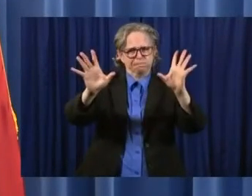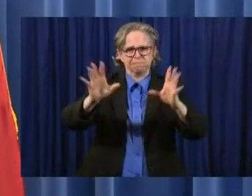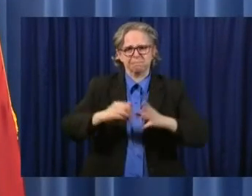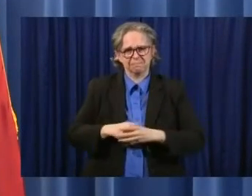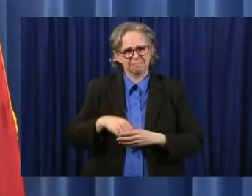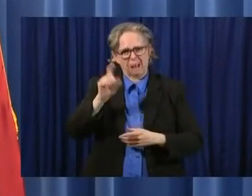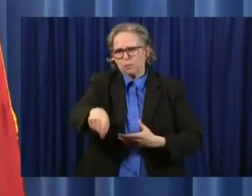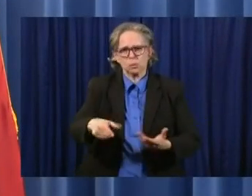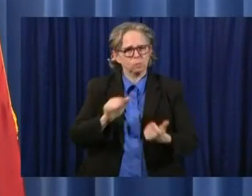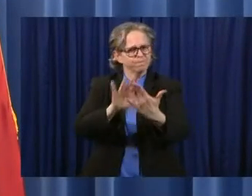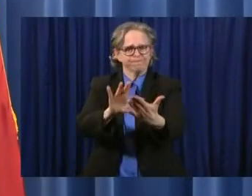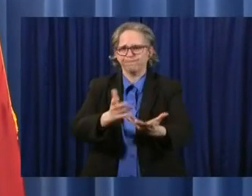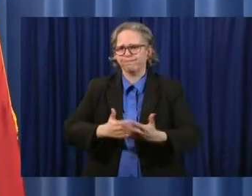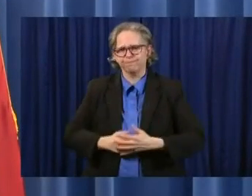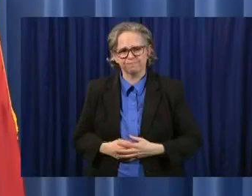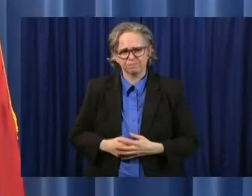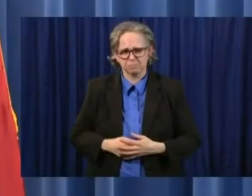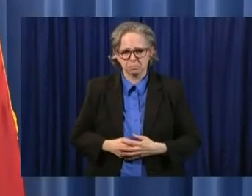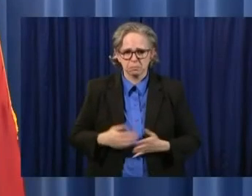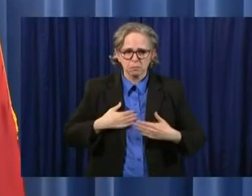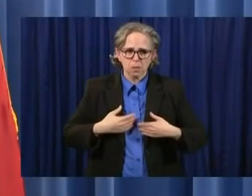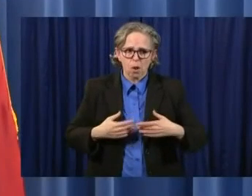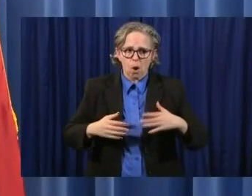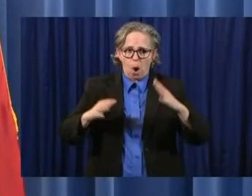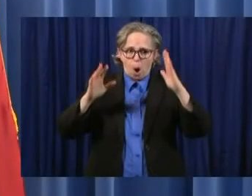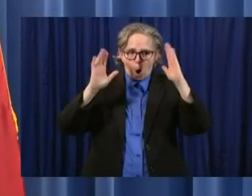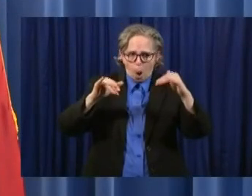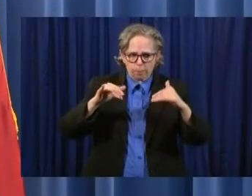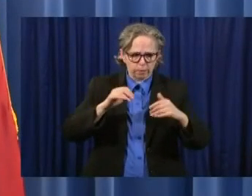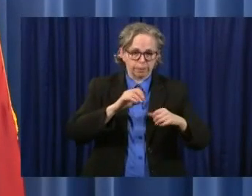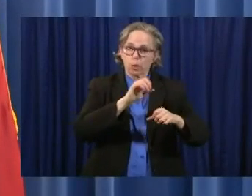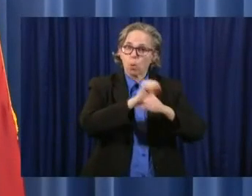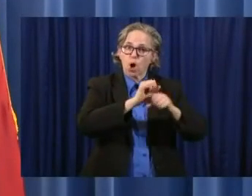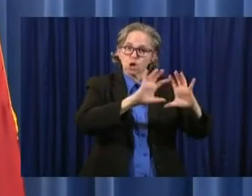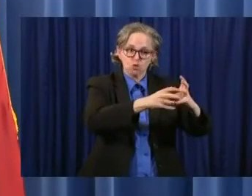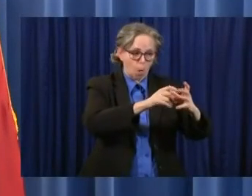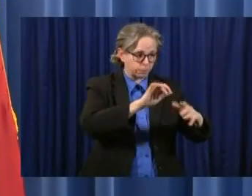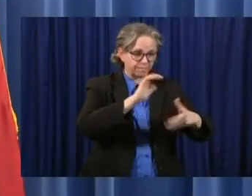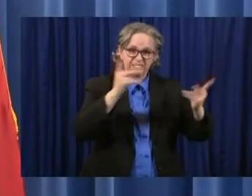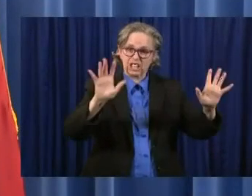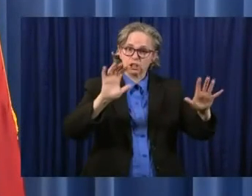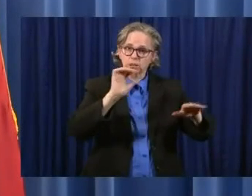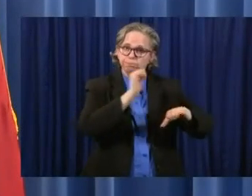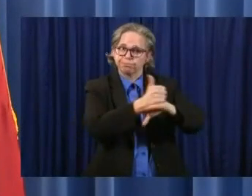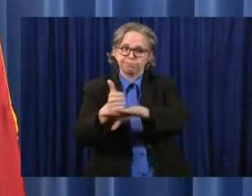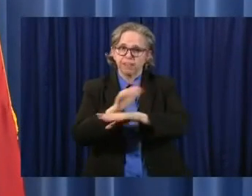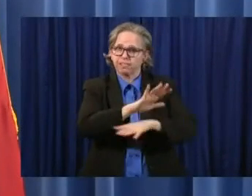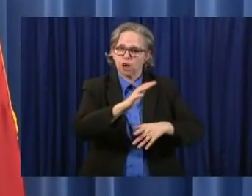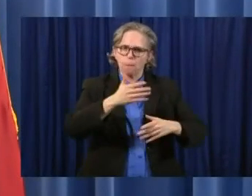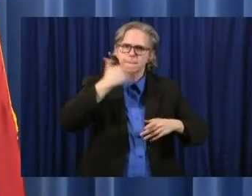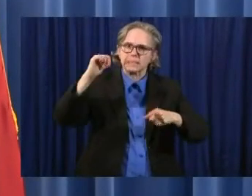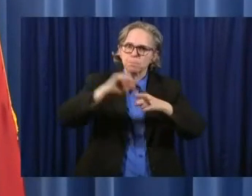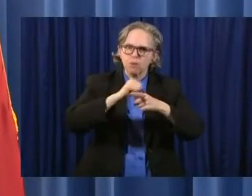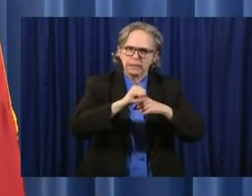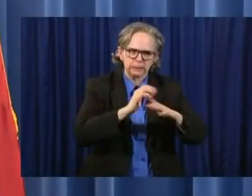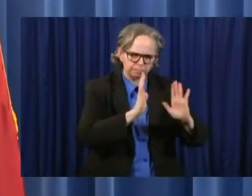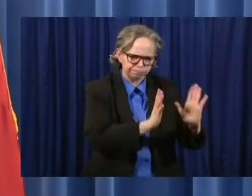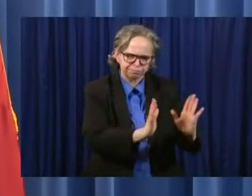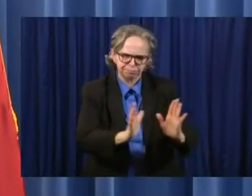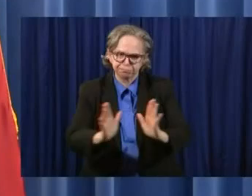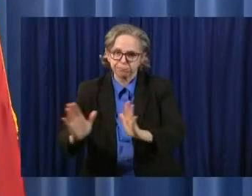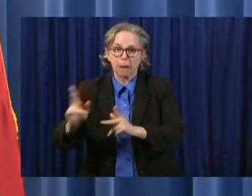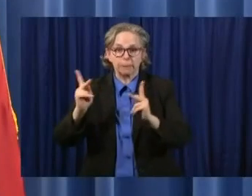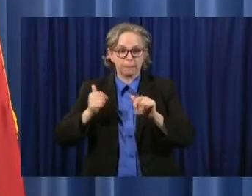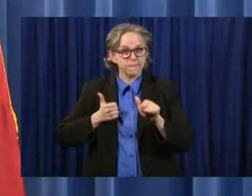after putting these working groups together and they come up with the best practices and people follow those best practices. And